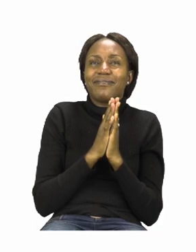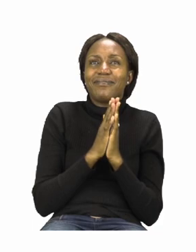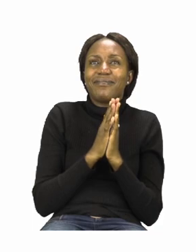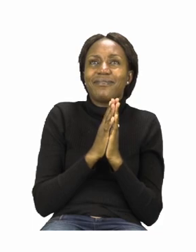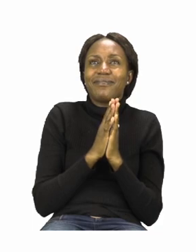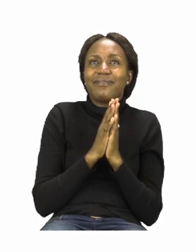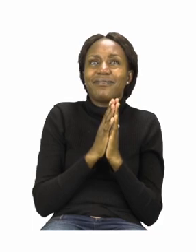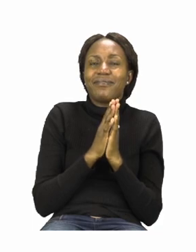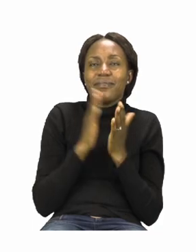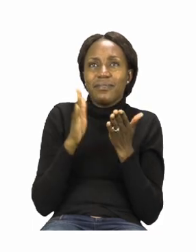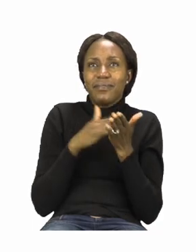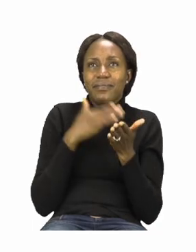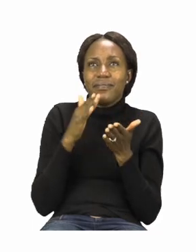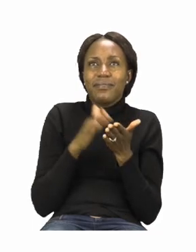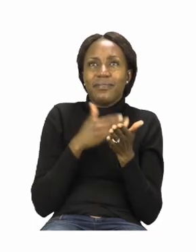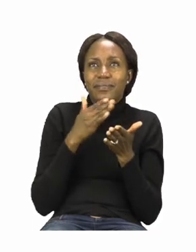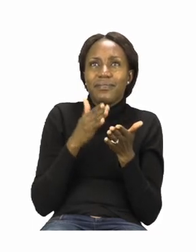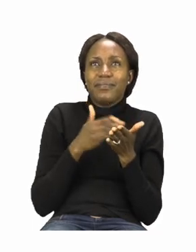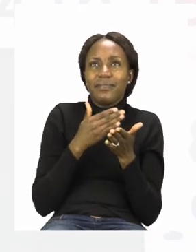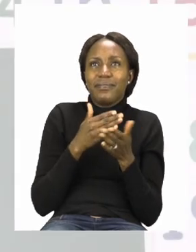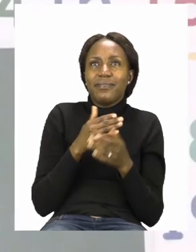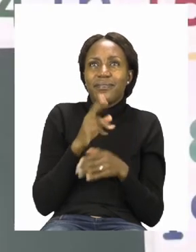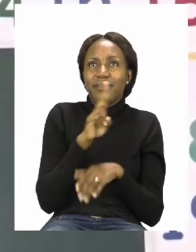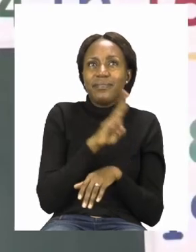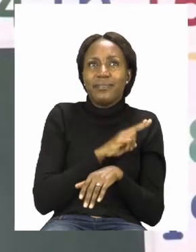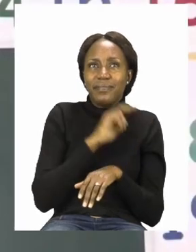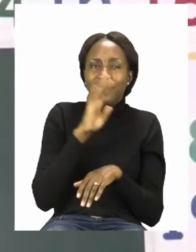next page. Page 24.